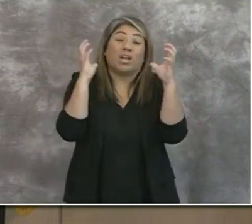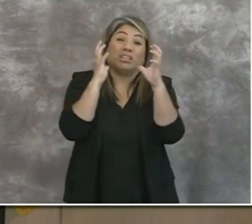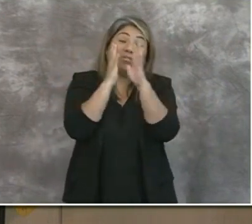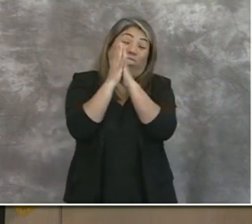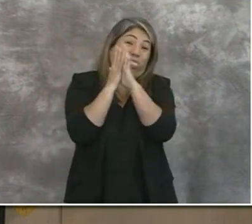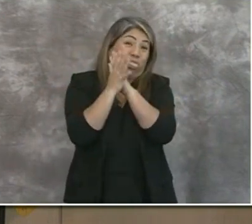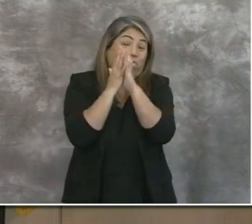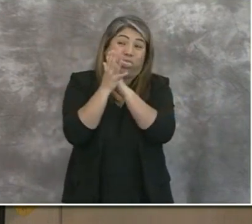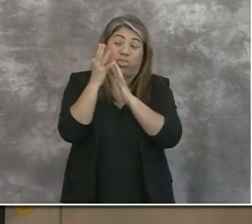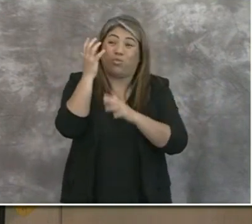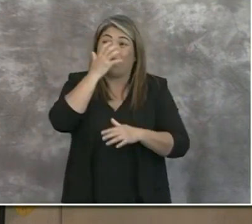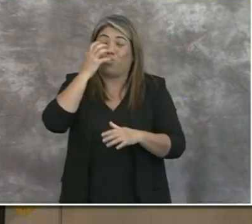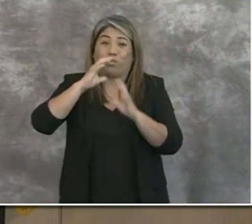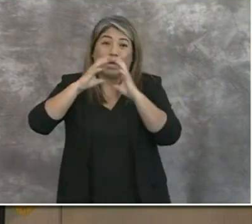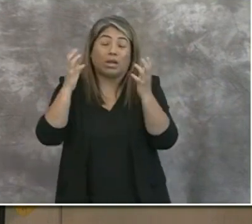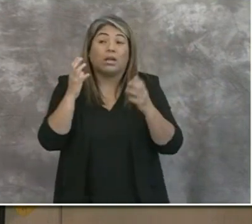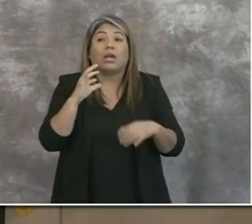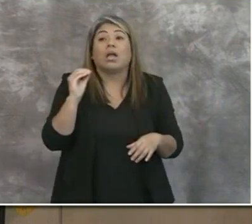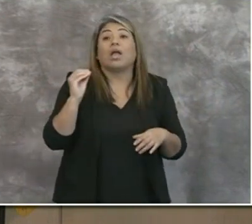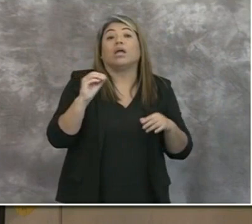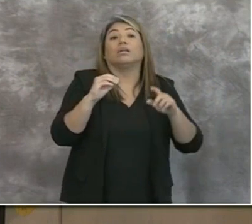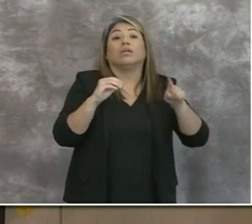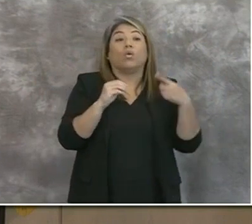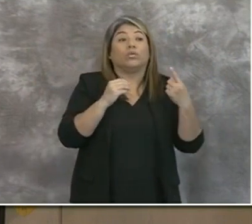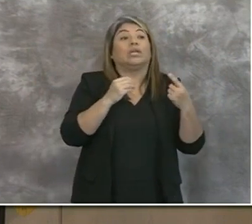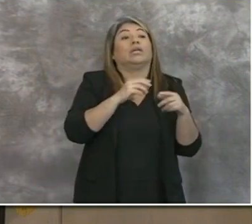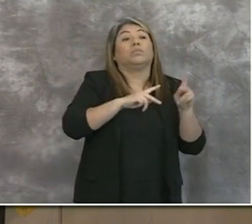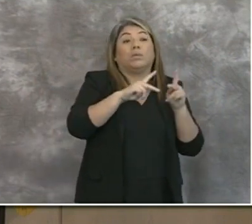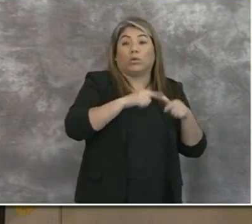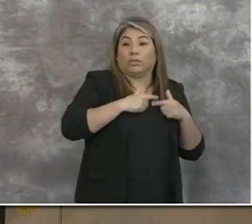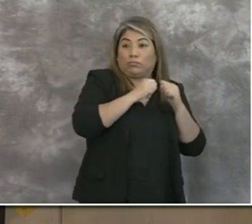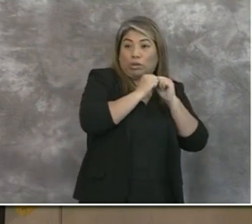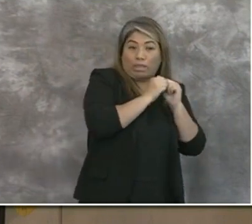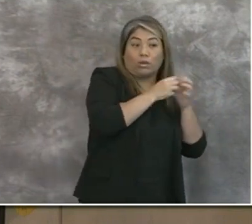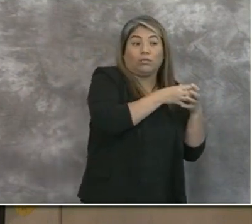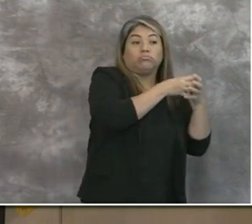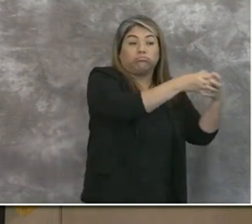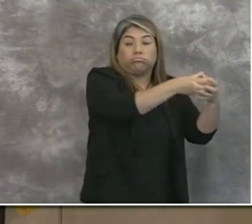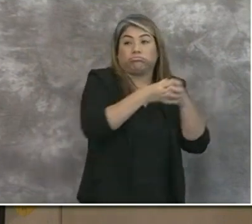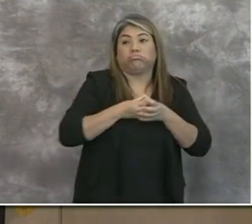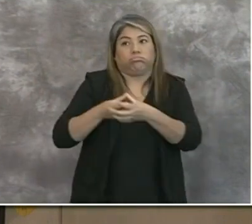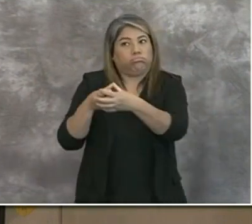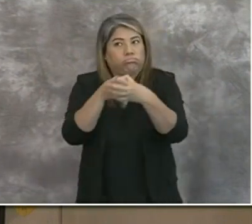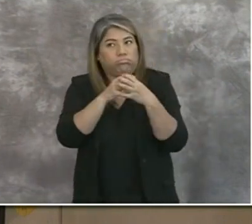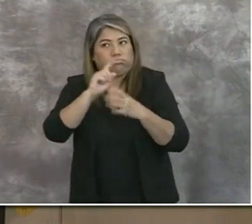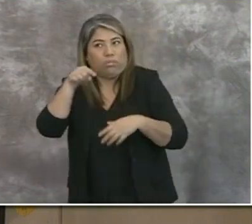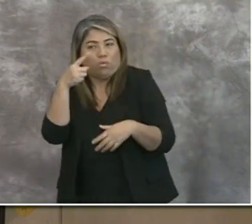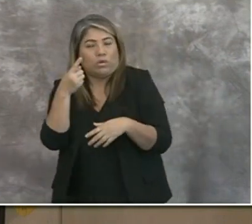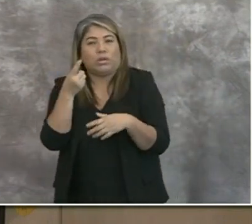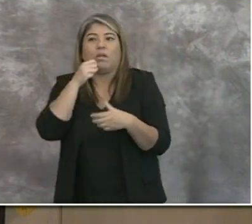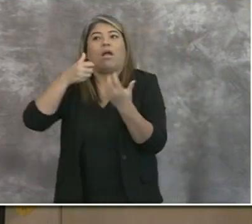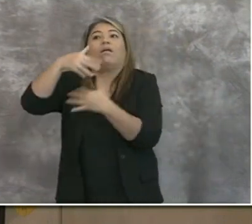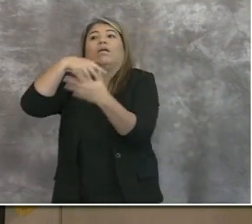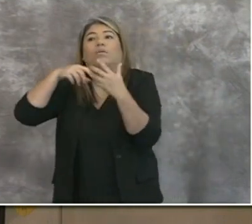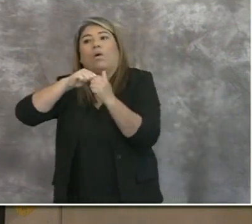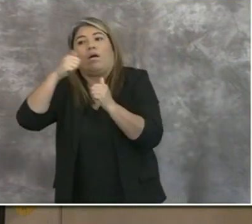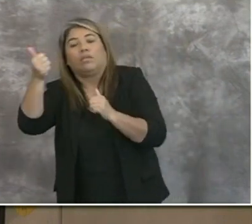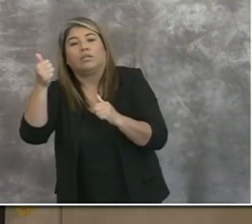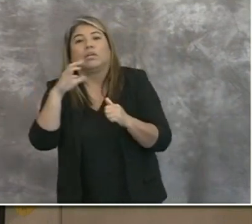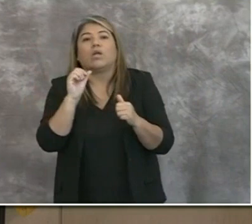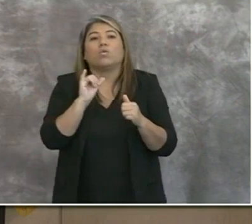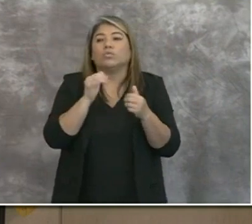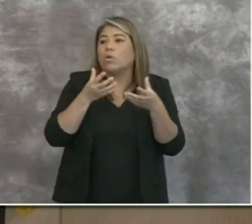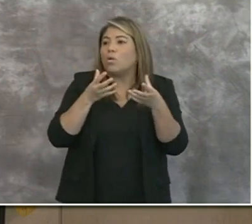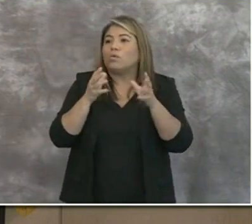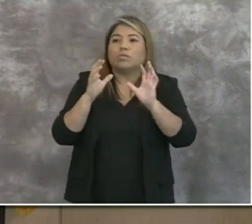And so allowing household units and having only household units stay together, hopefully that ensures that there are small groups that are in proximity and that